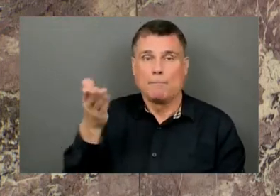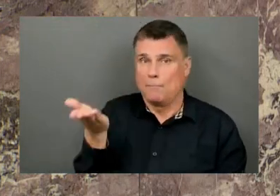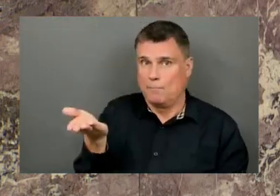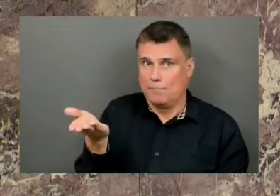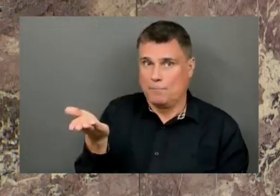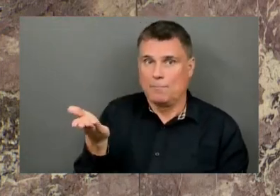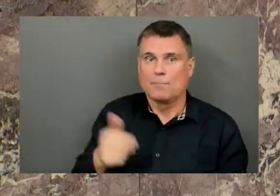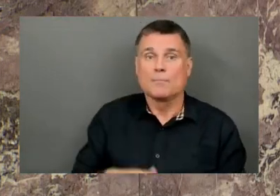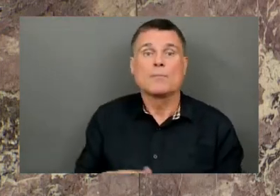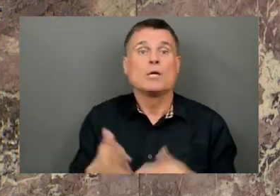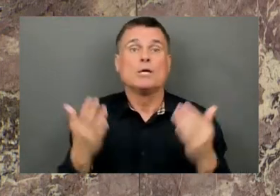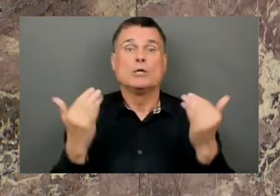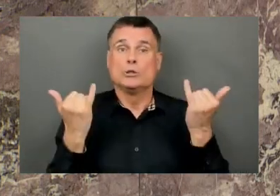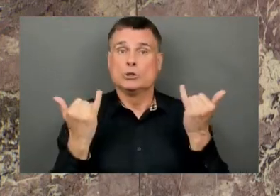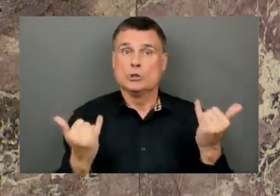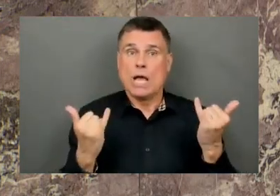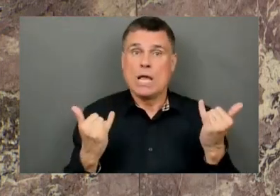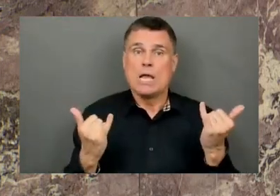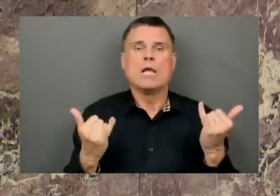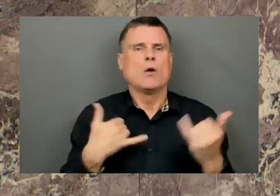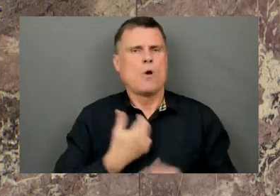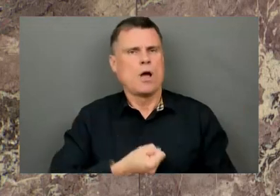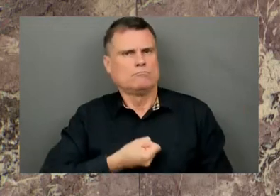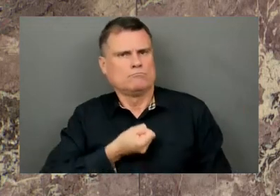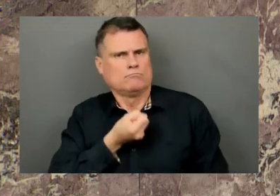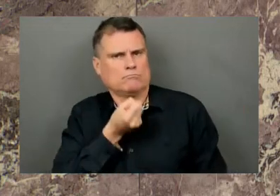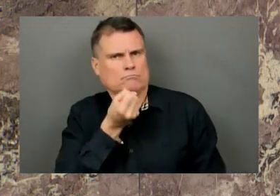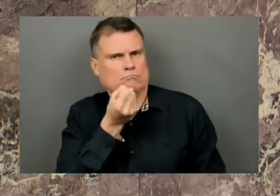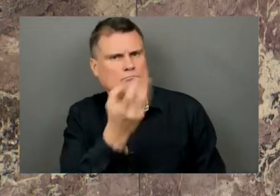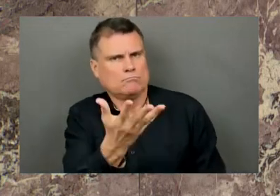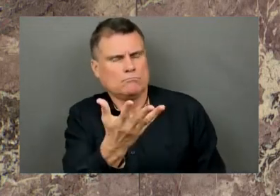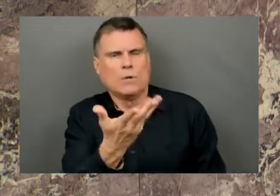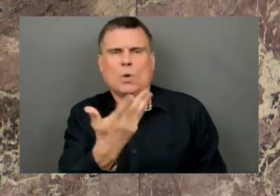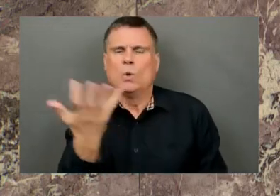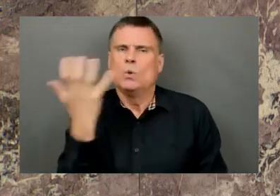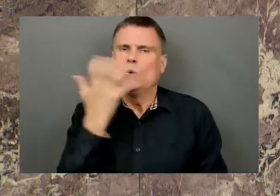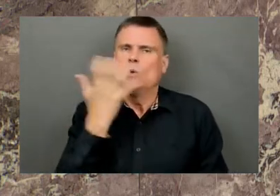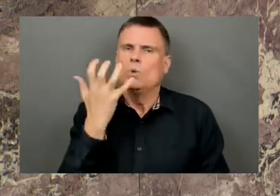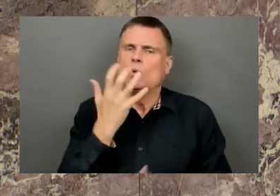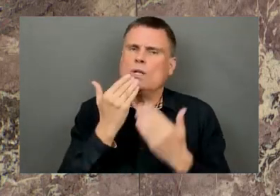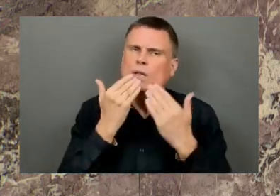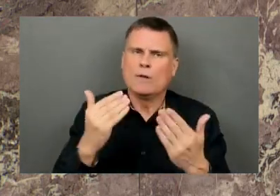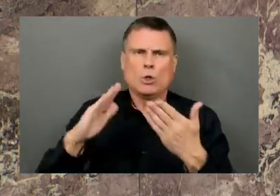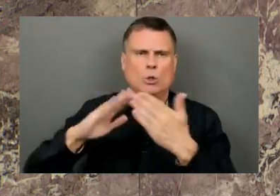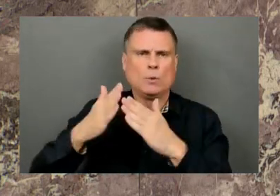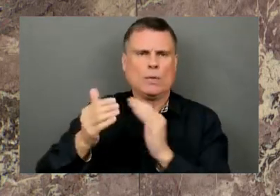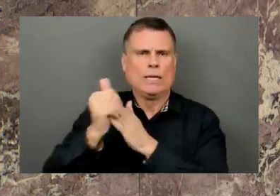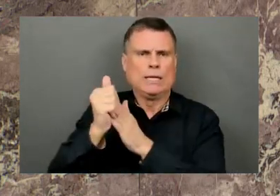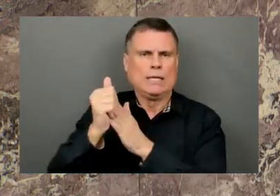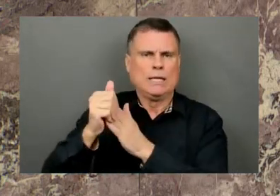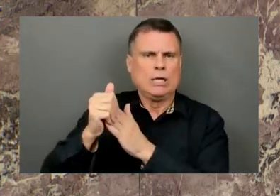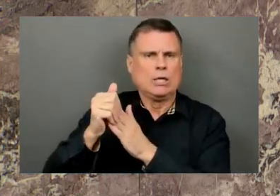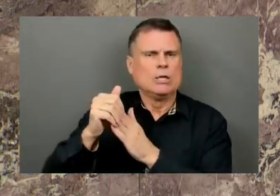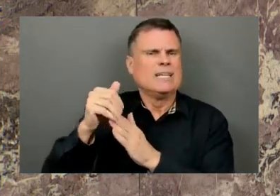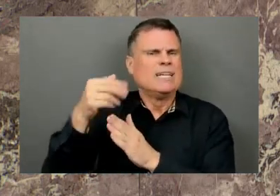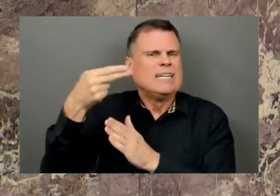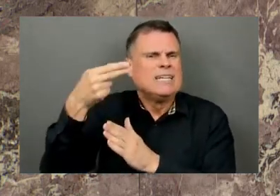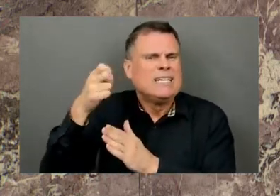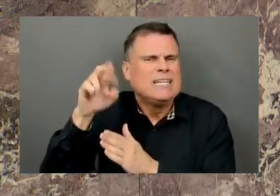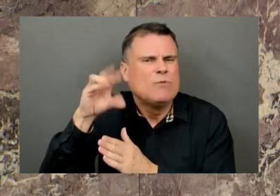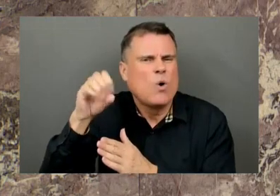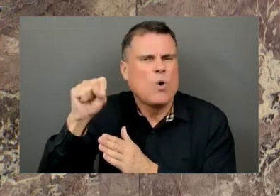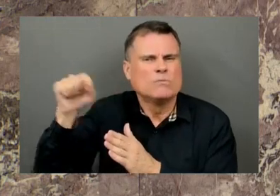gratitude and appreciation for the community leaders and heroes that courageously battled the wildfires this past summer as they swept